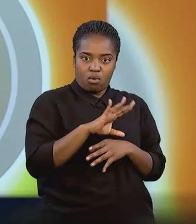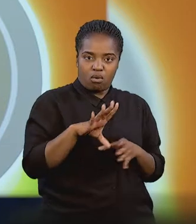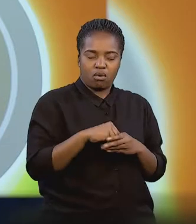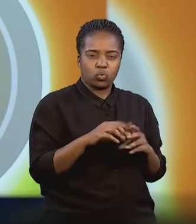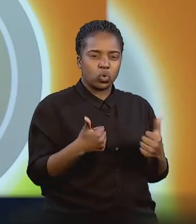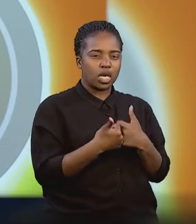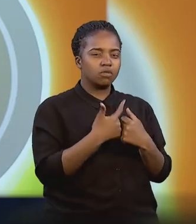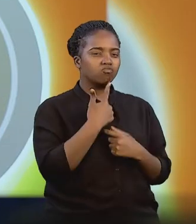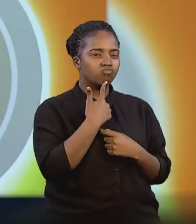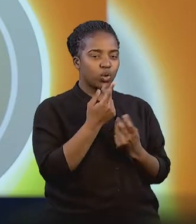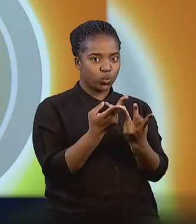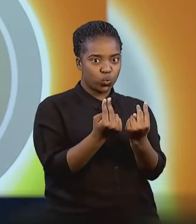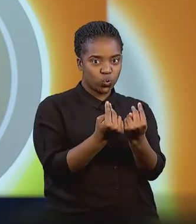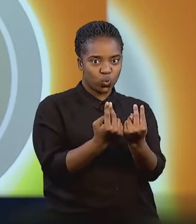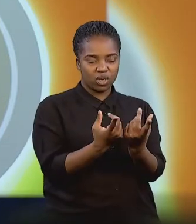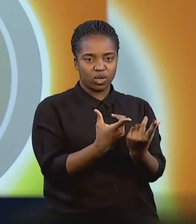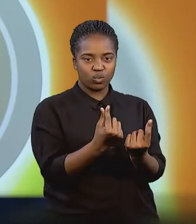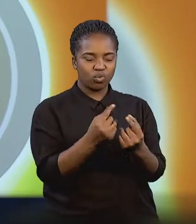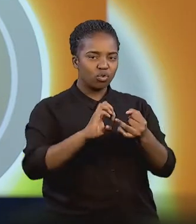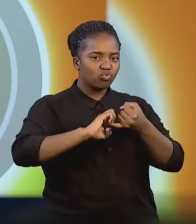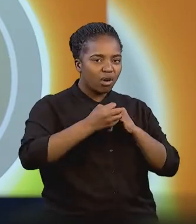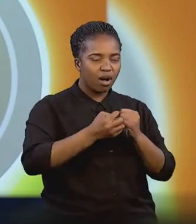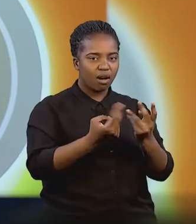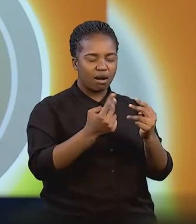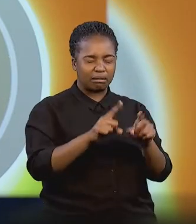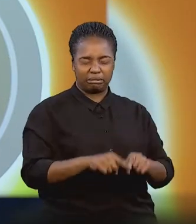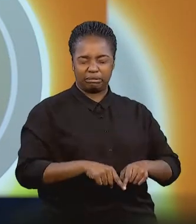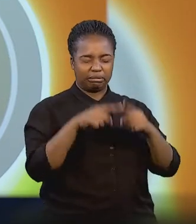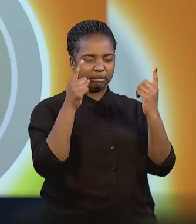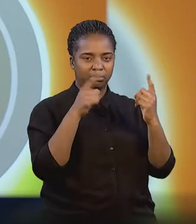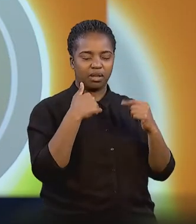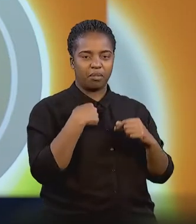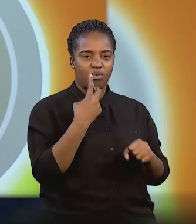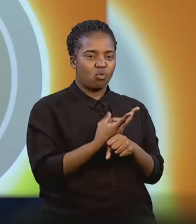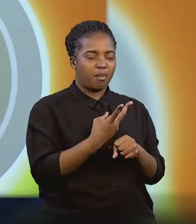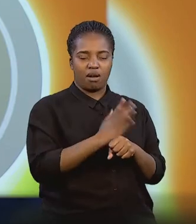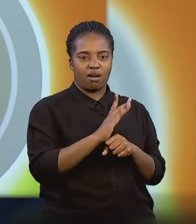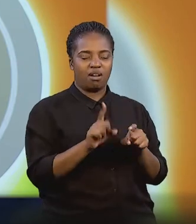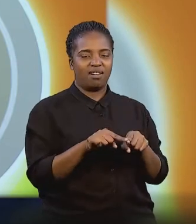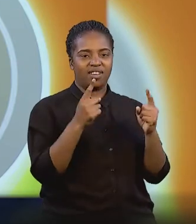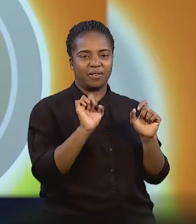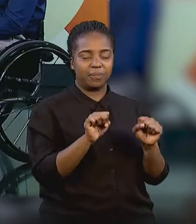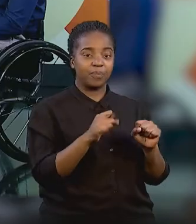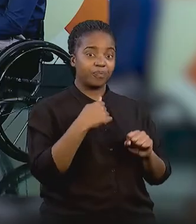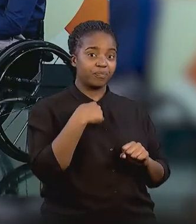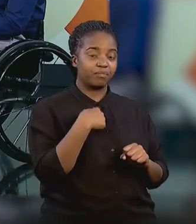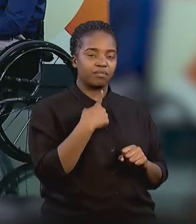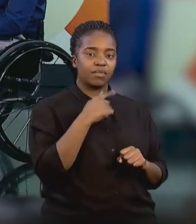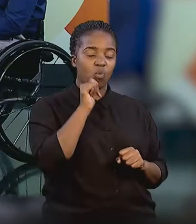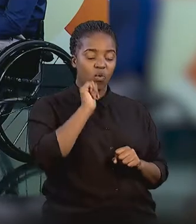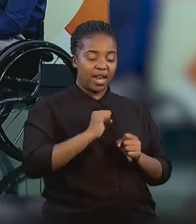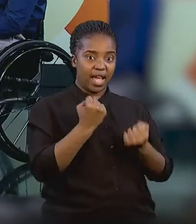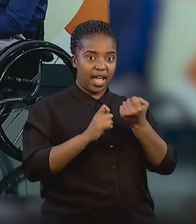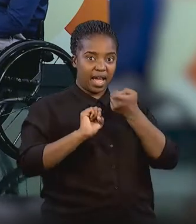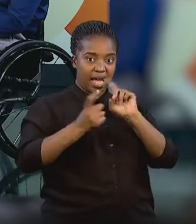actually challenge myself to do new things and to try different things. Completely different than what I've ever done in my whole life. I must say